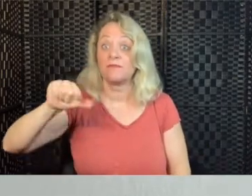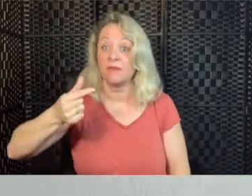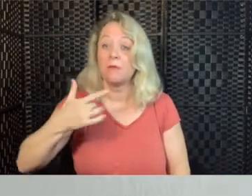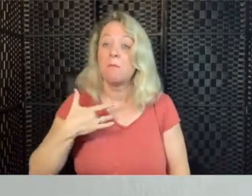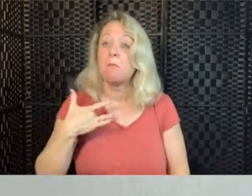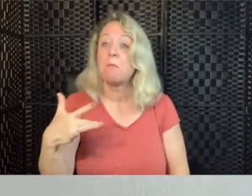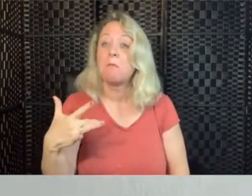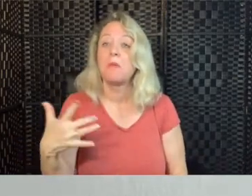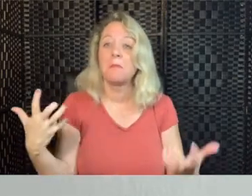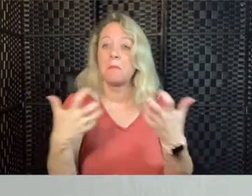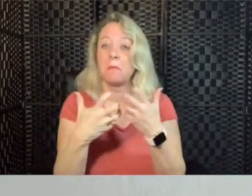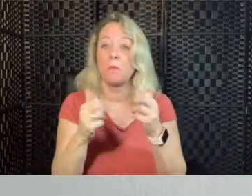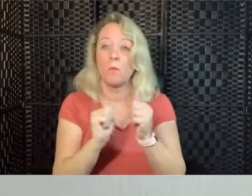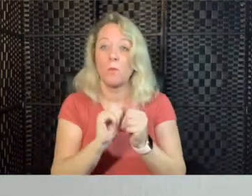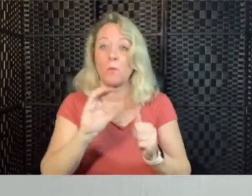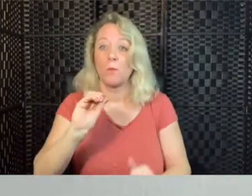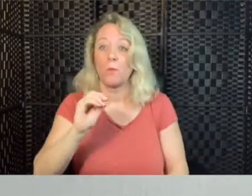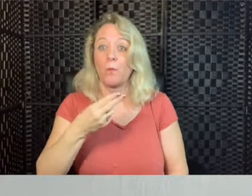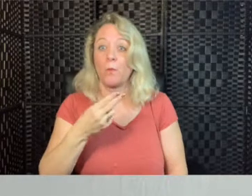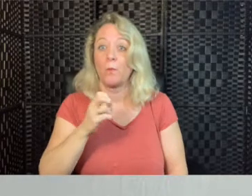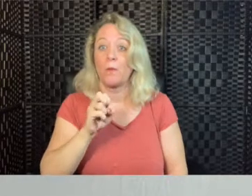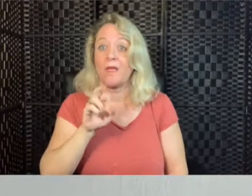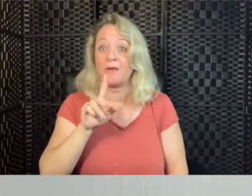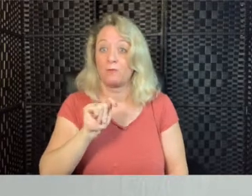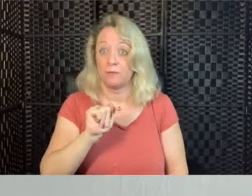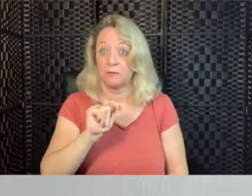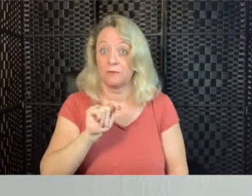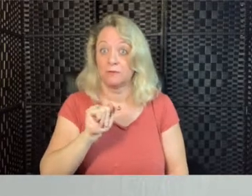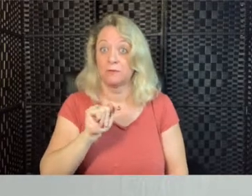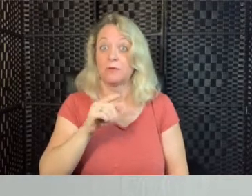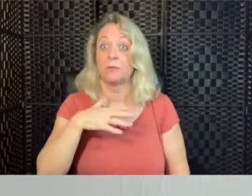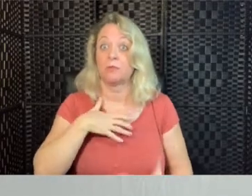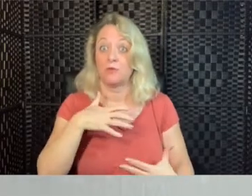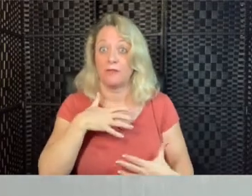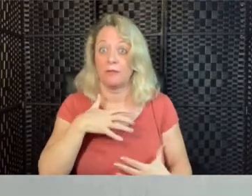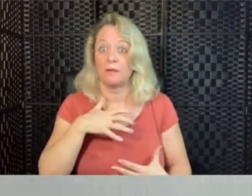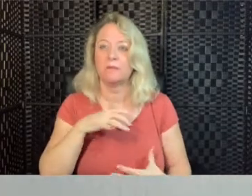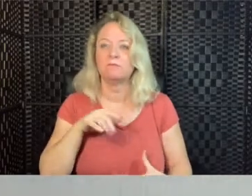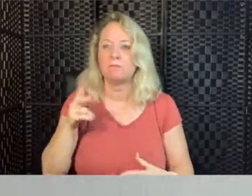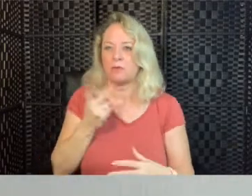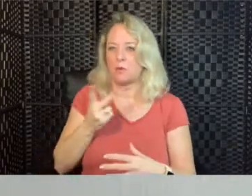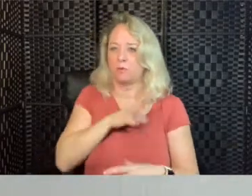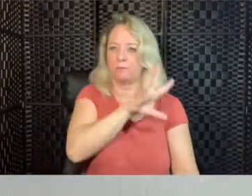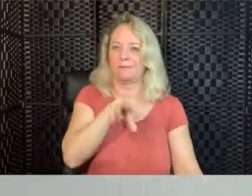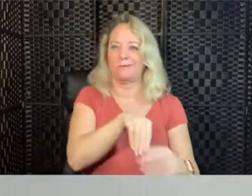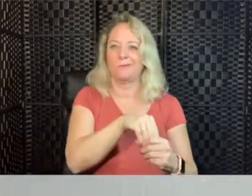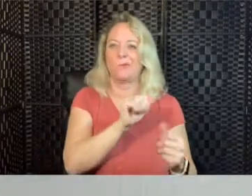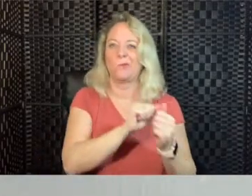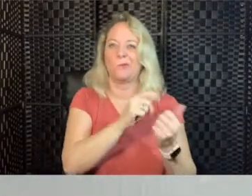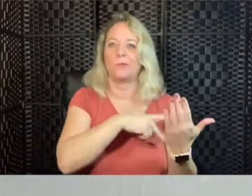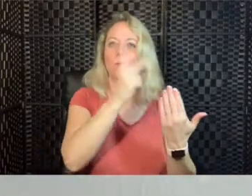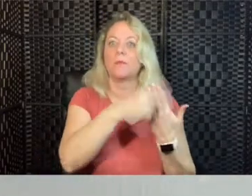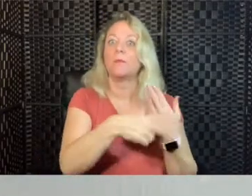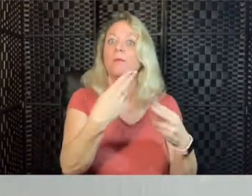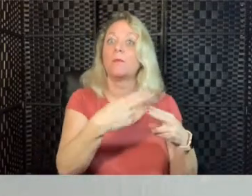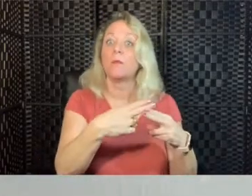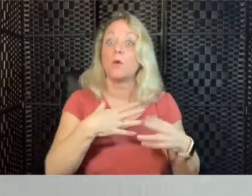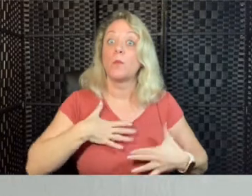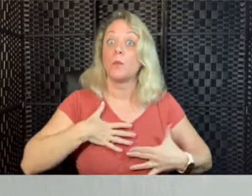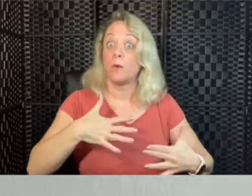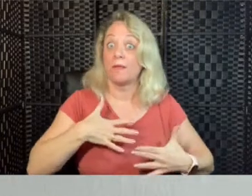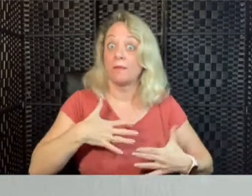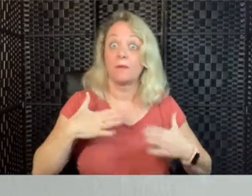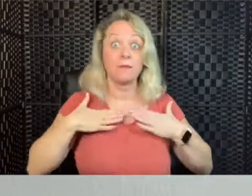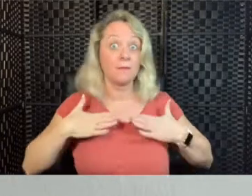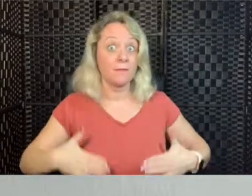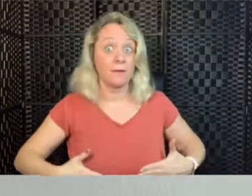with coherent breathing and is part of a set of mind-body practices called breath body mind. Breath moving is